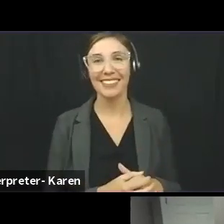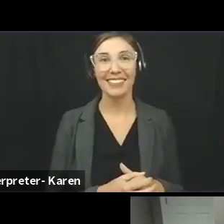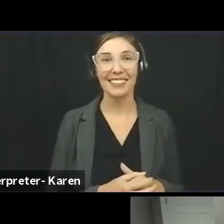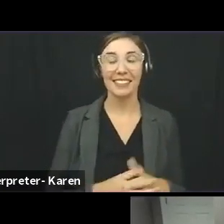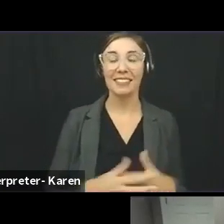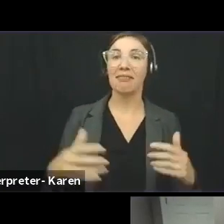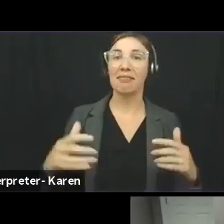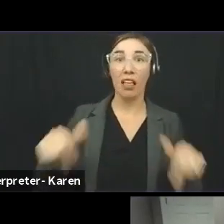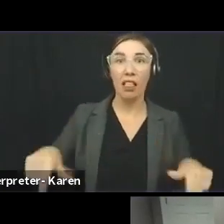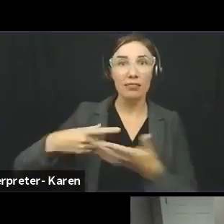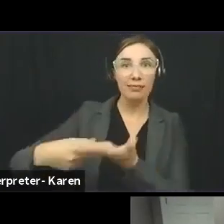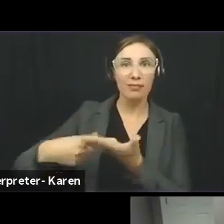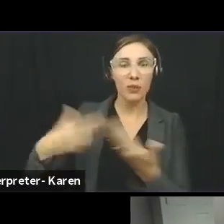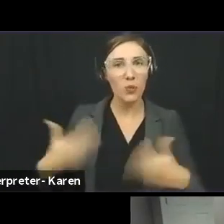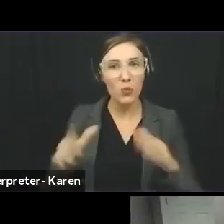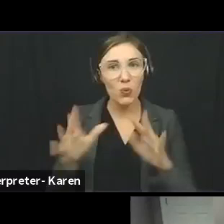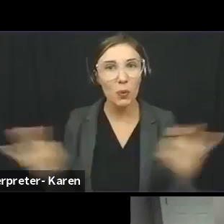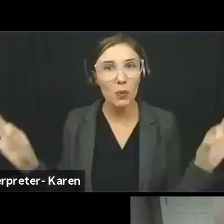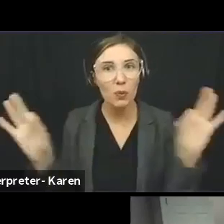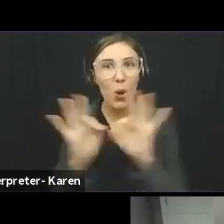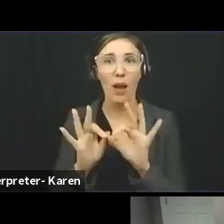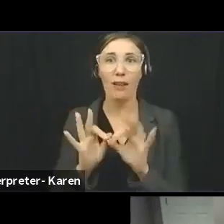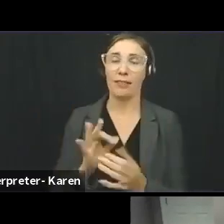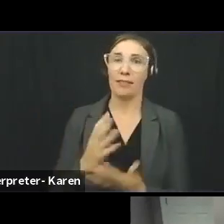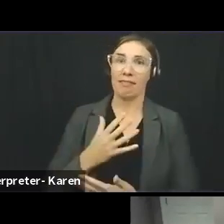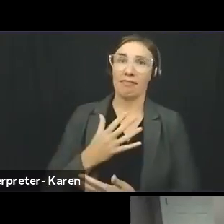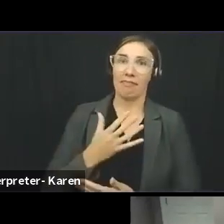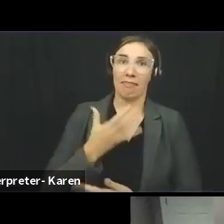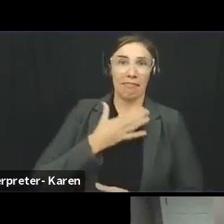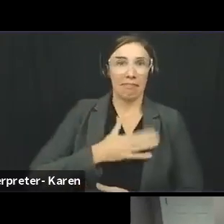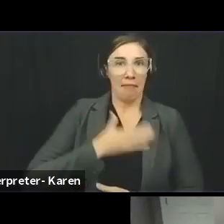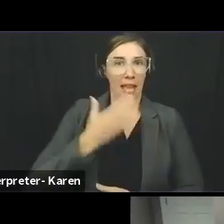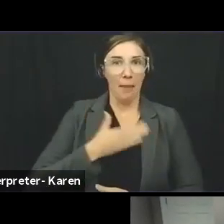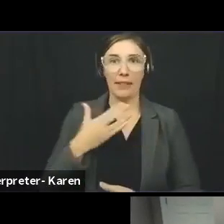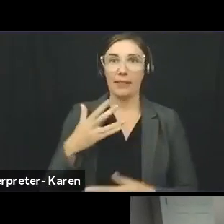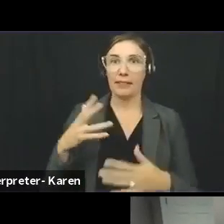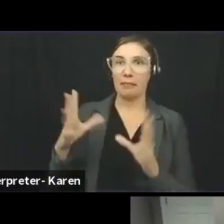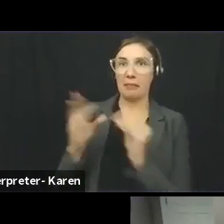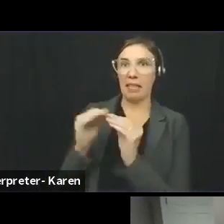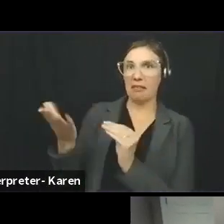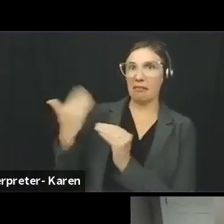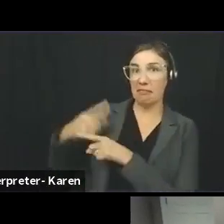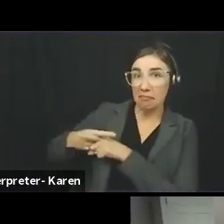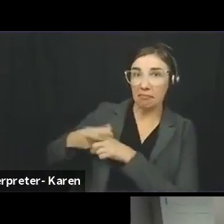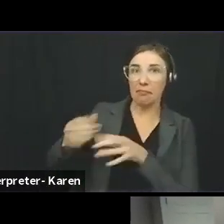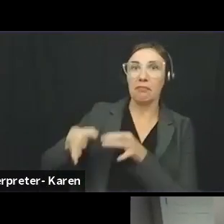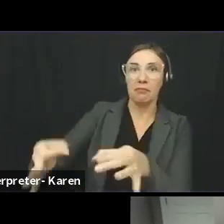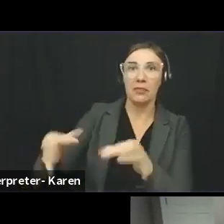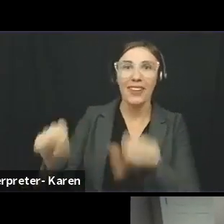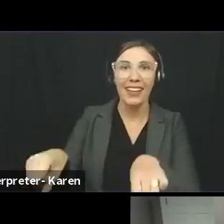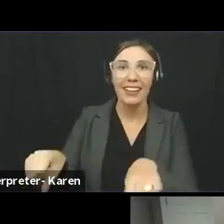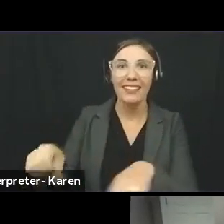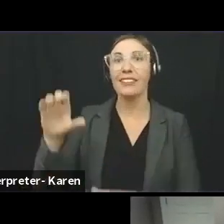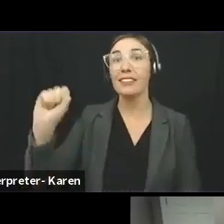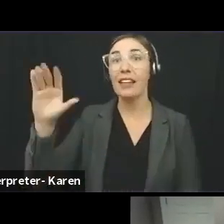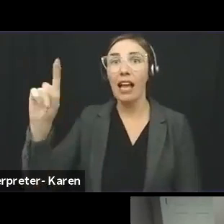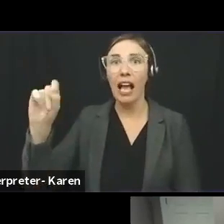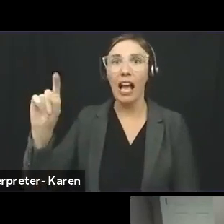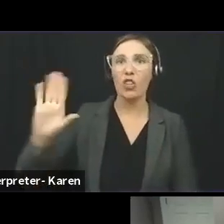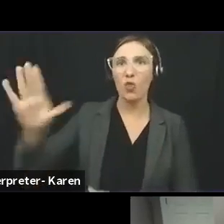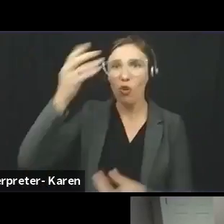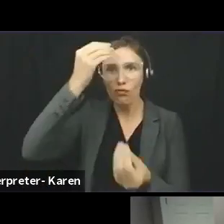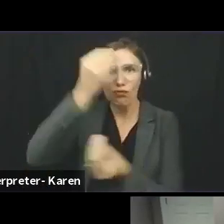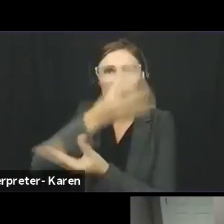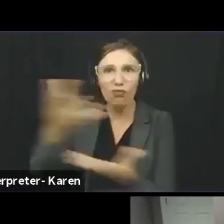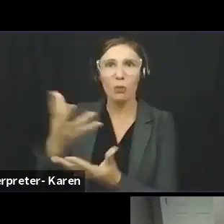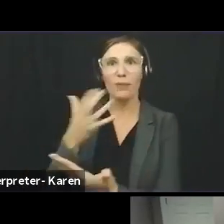this is an important discussion. I'm glad we were able to reschedule and have it today. And so I want say thank you to Scott for such an informative presentation, and for